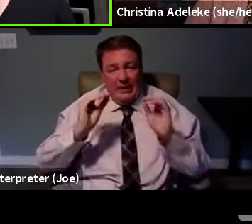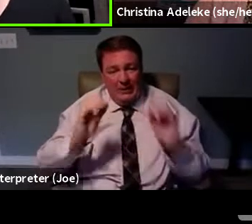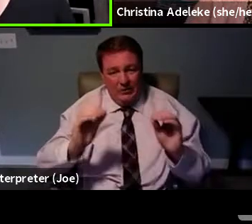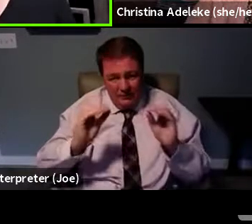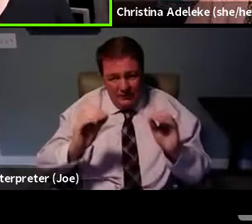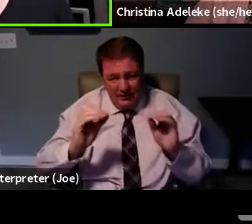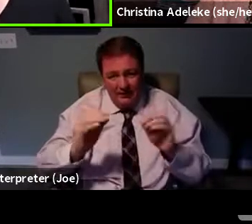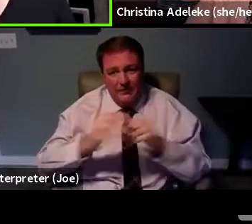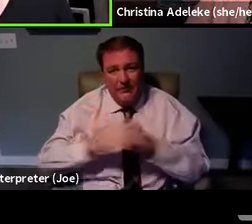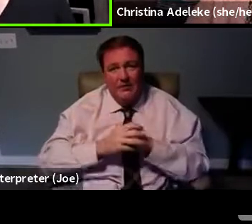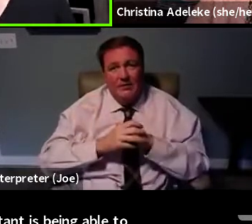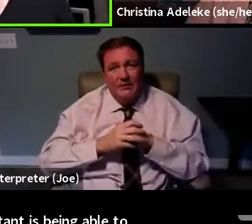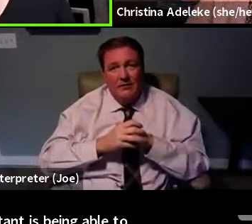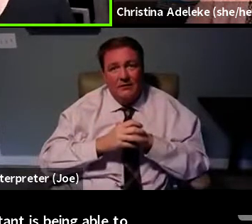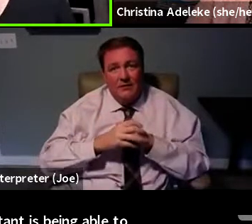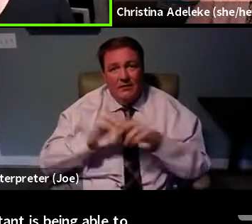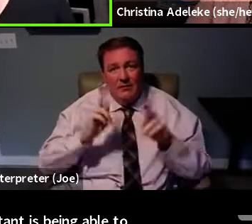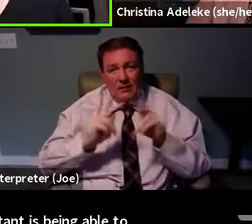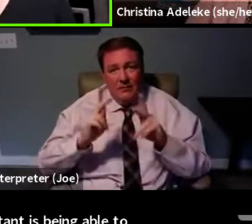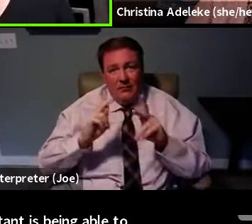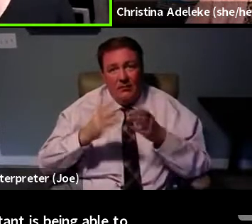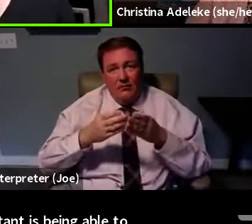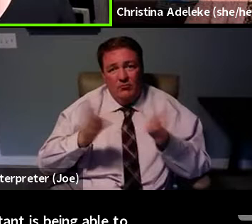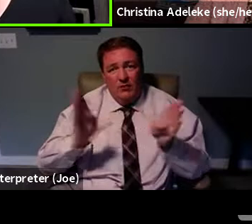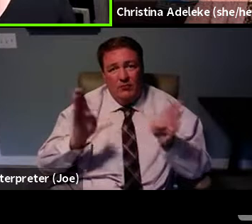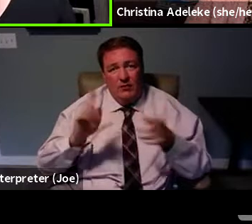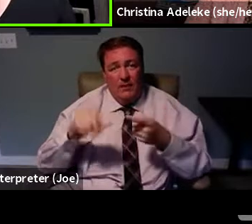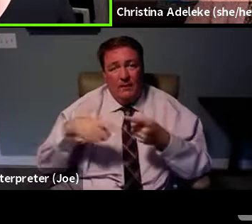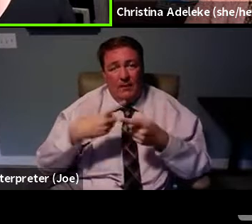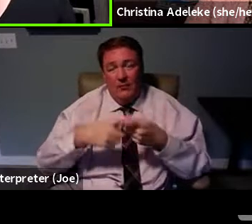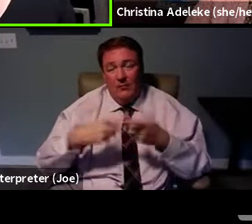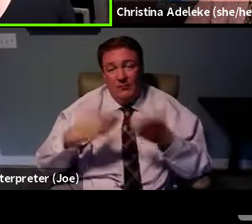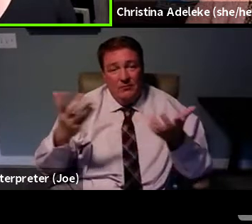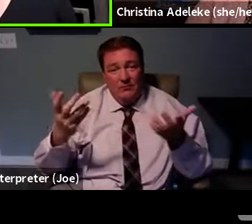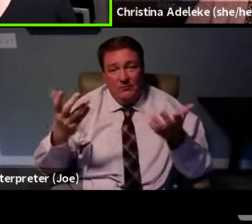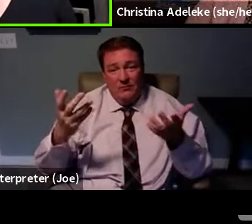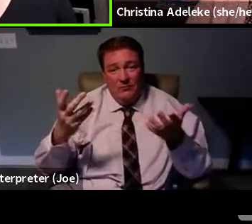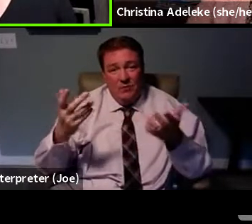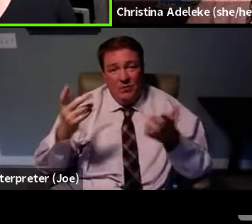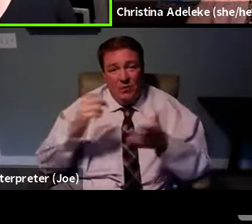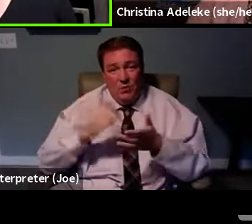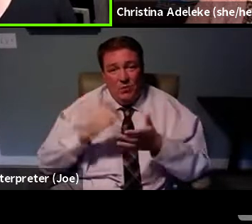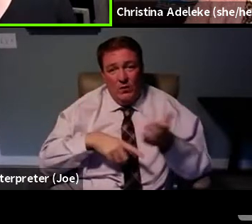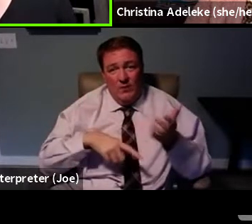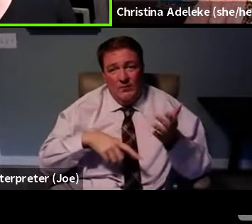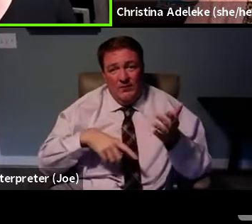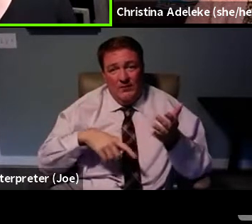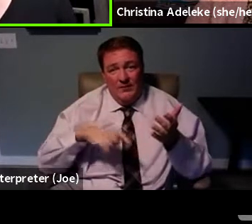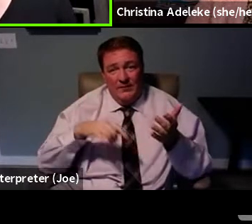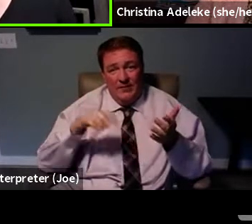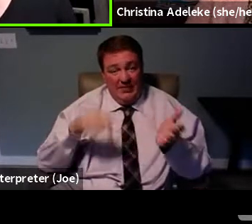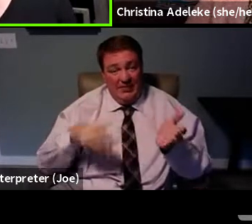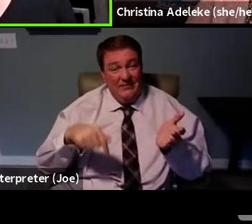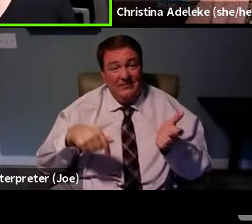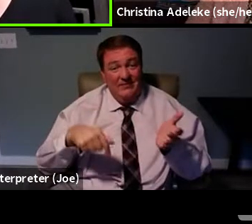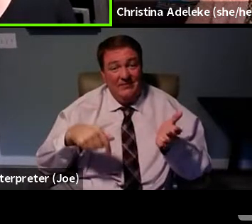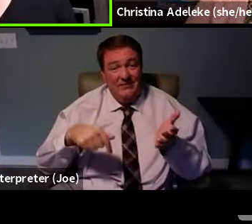people generally on what, you know, what this is all about.